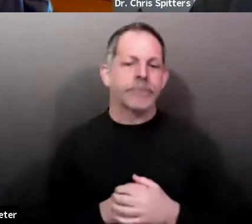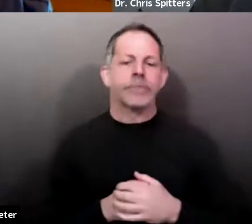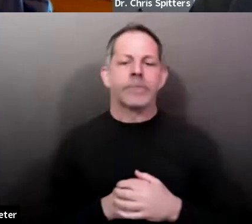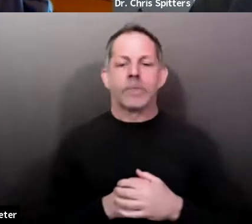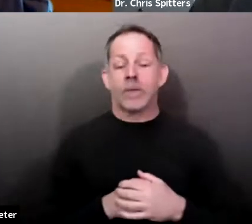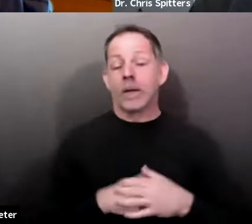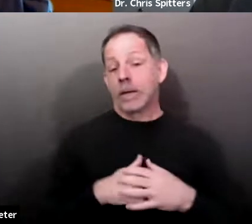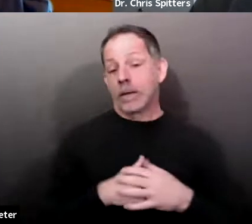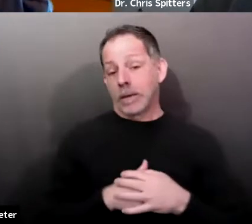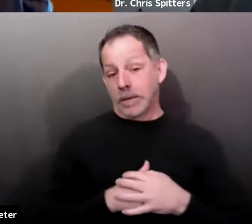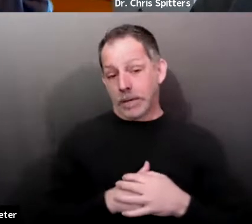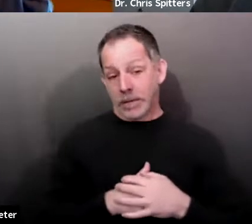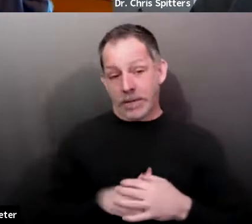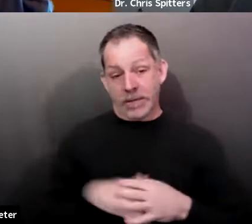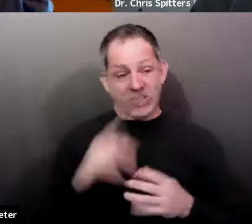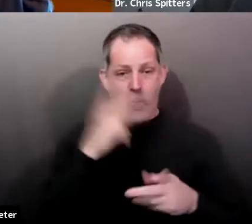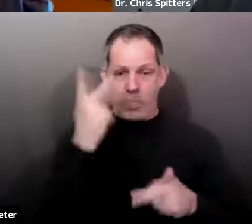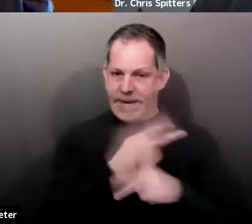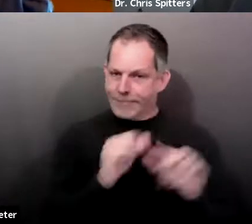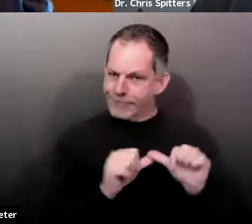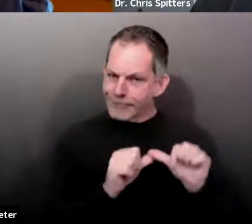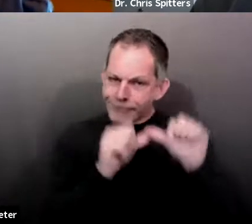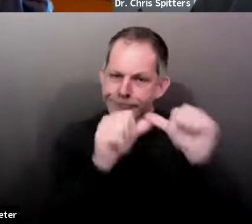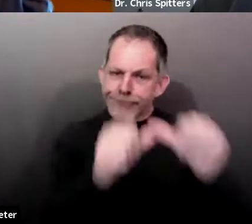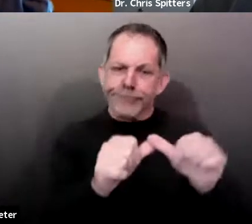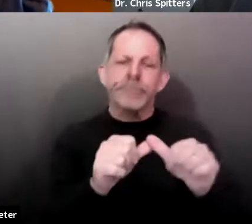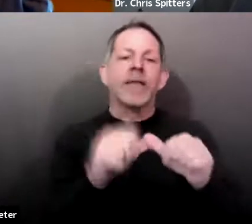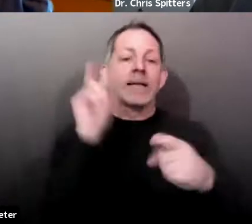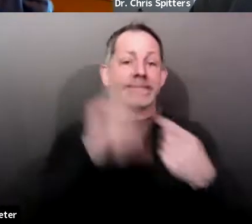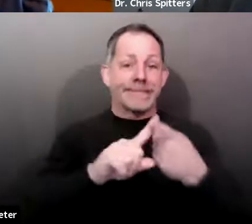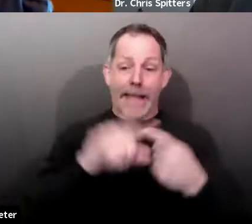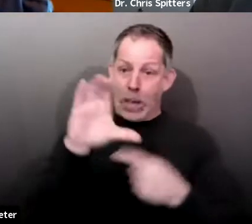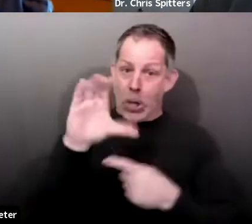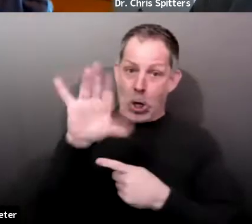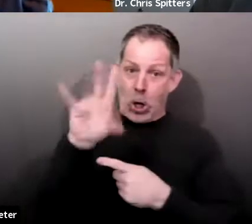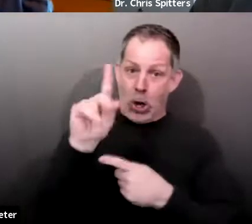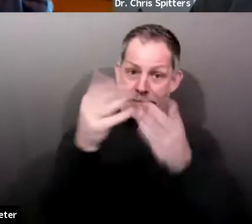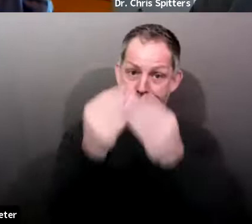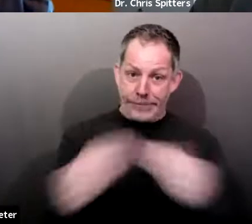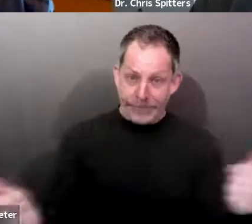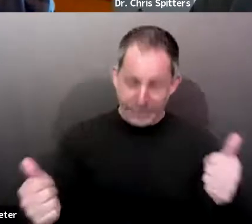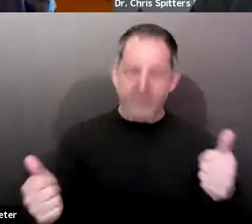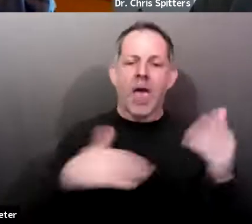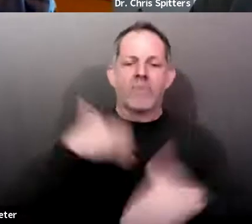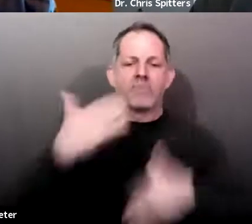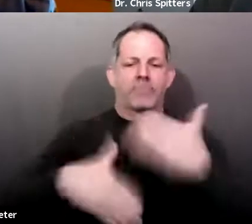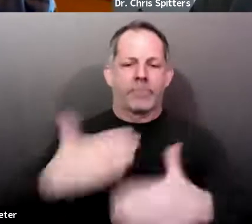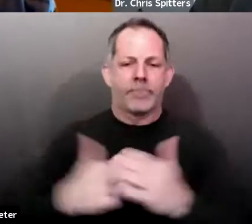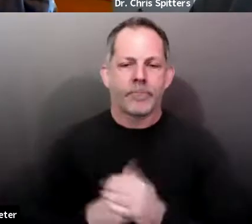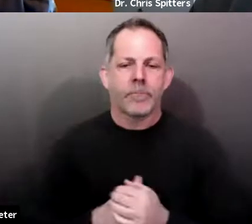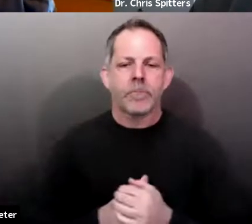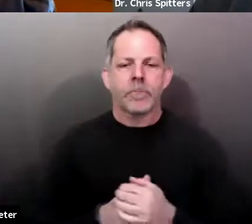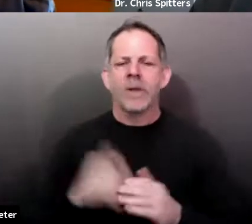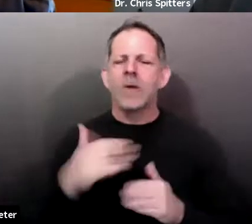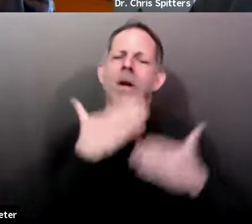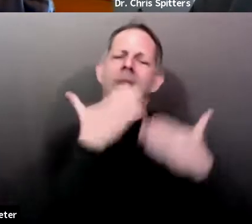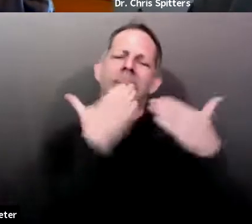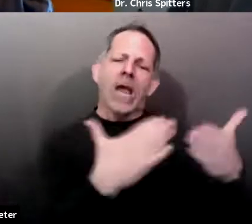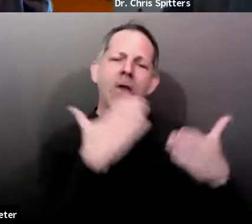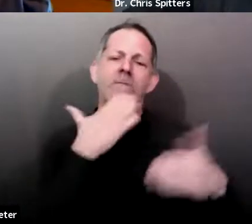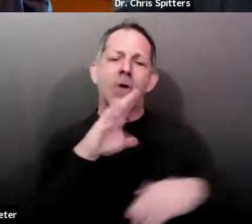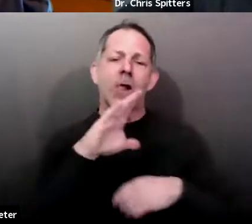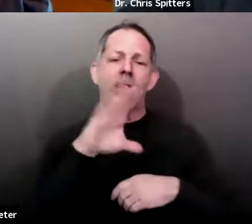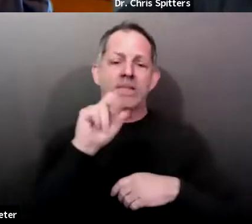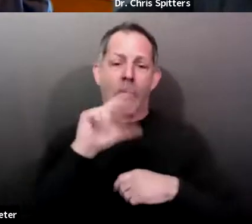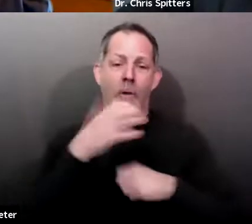until the pandemic is behind us, and thanks to the council for their partnership. So, with that, I'm handed over to